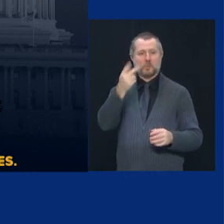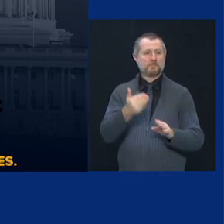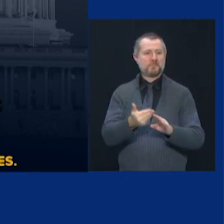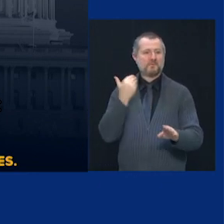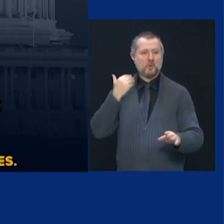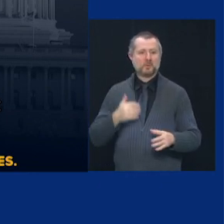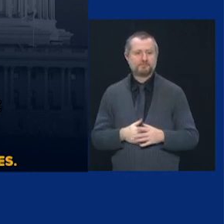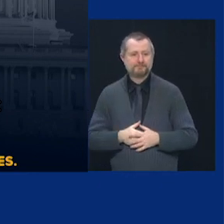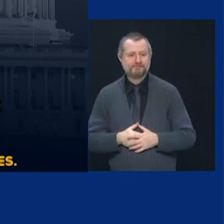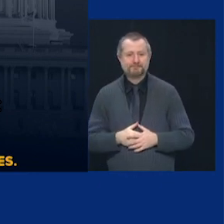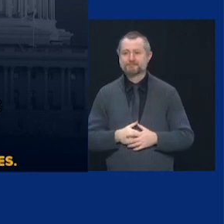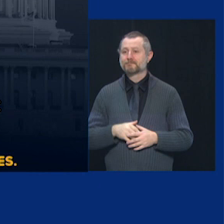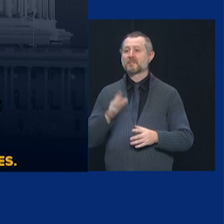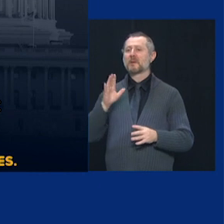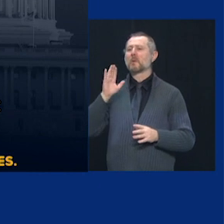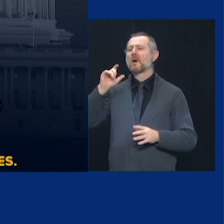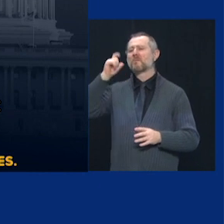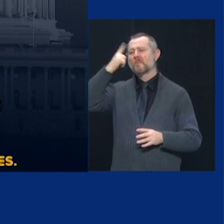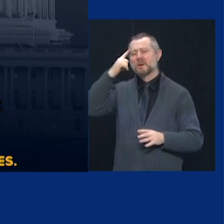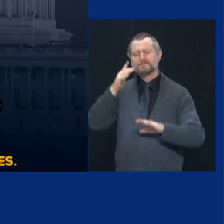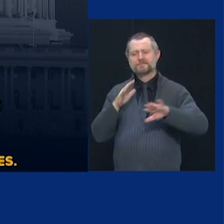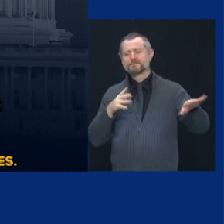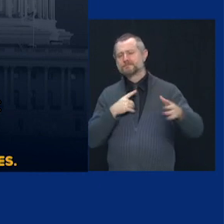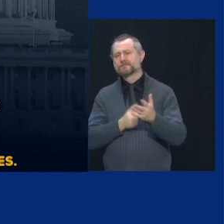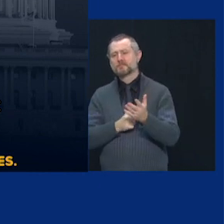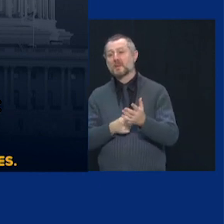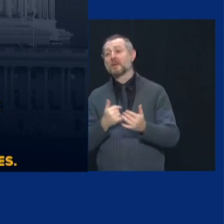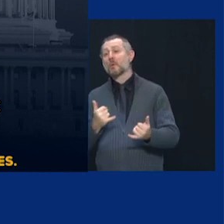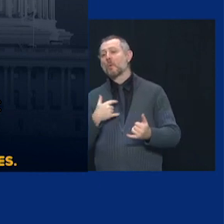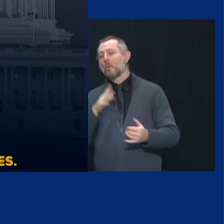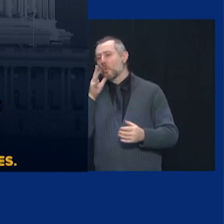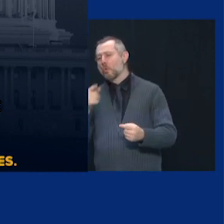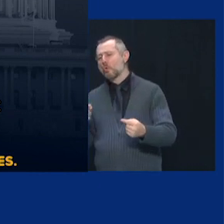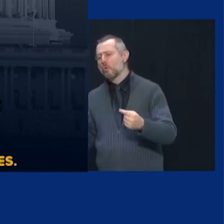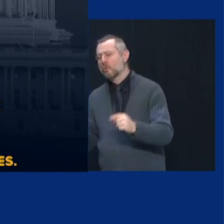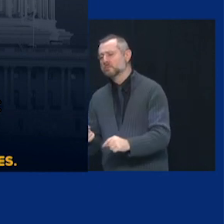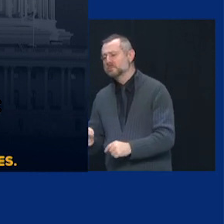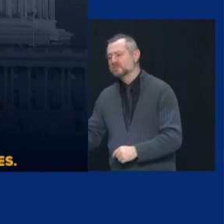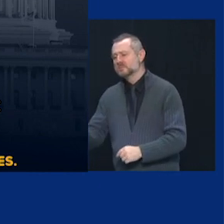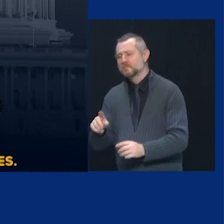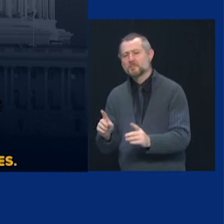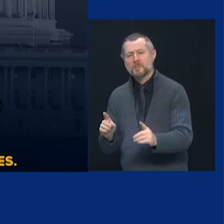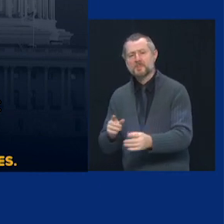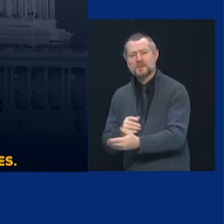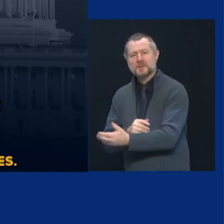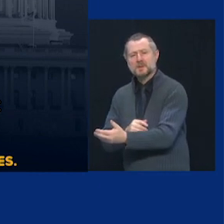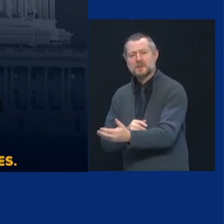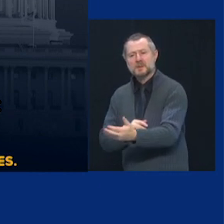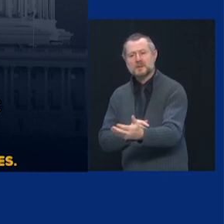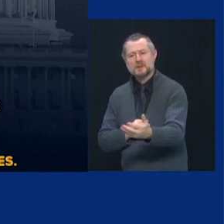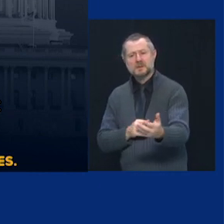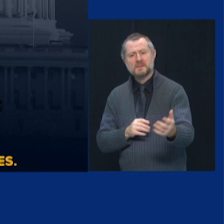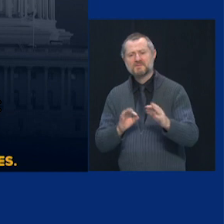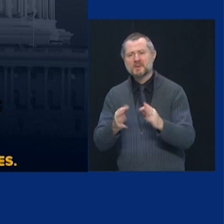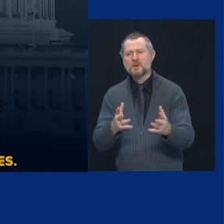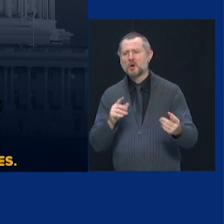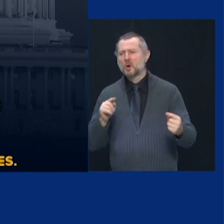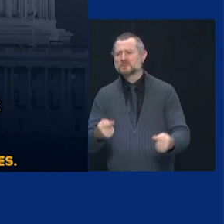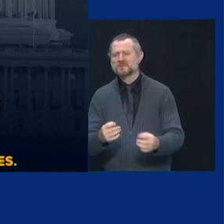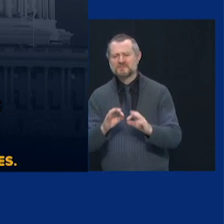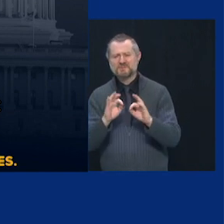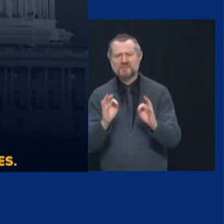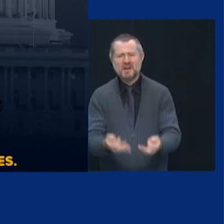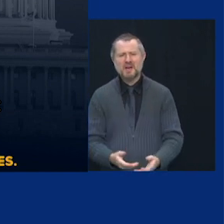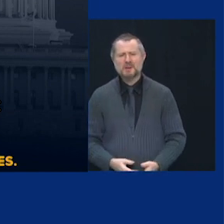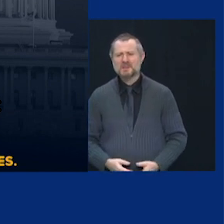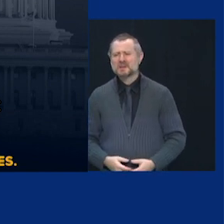forget government. You hurt people. You hurt people. You hurt families who don't have